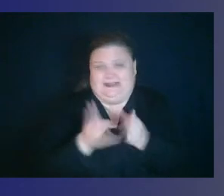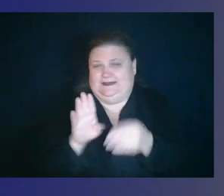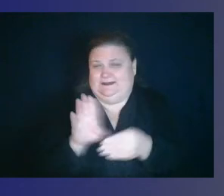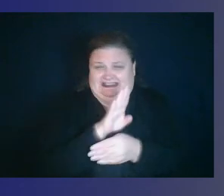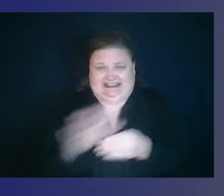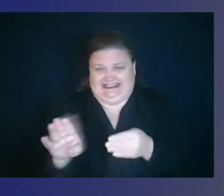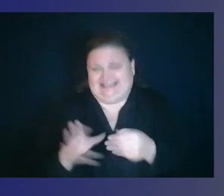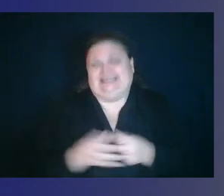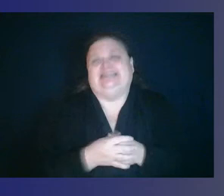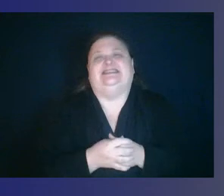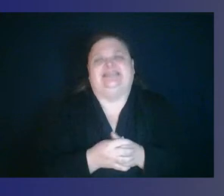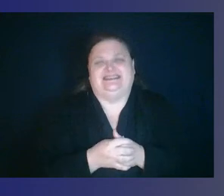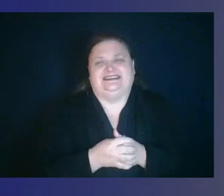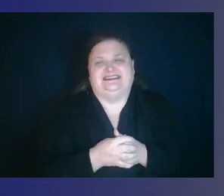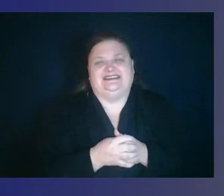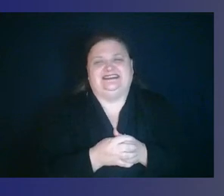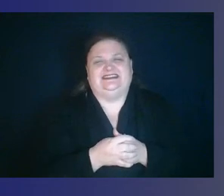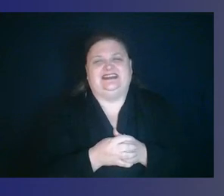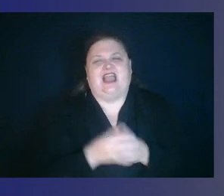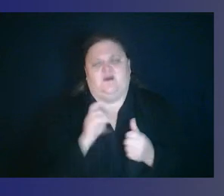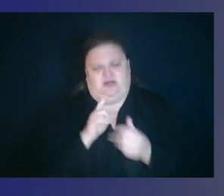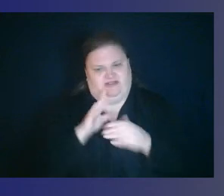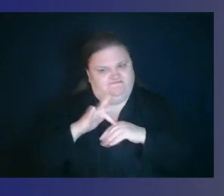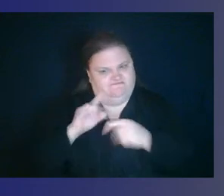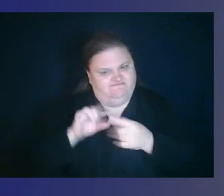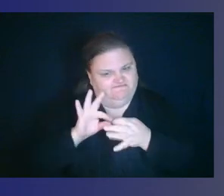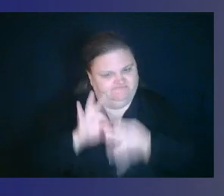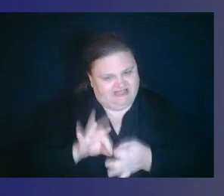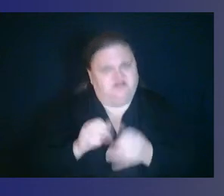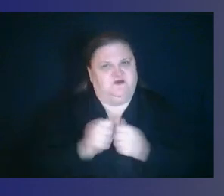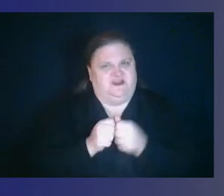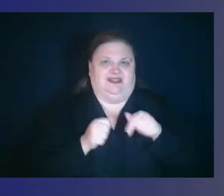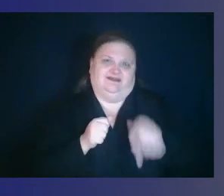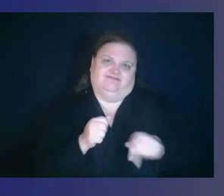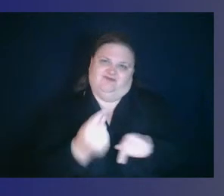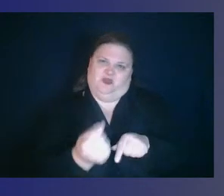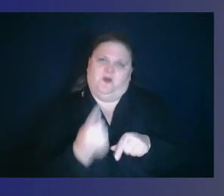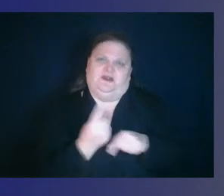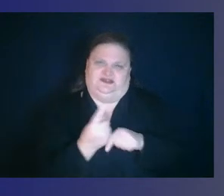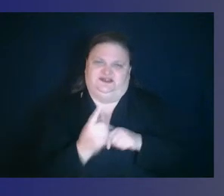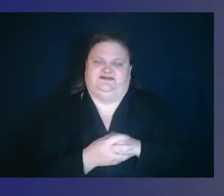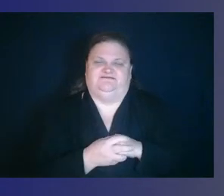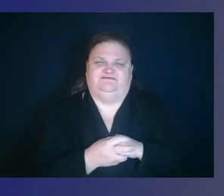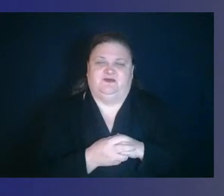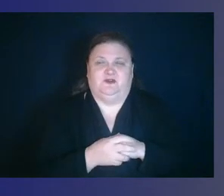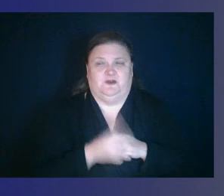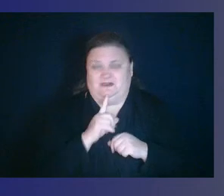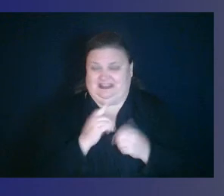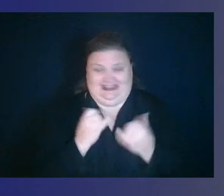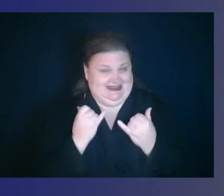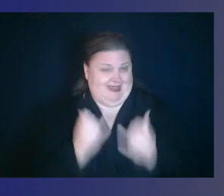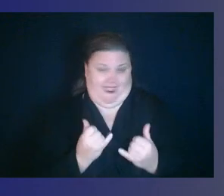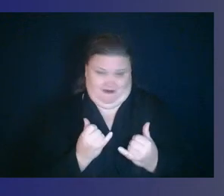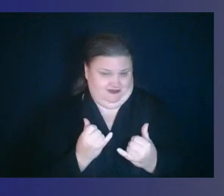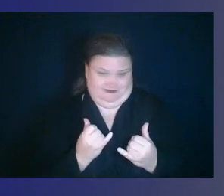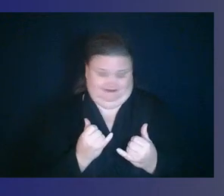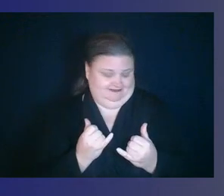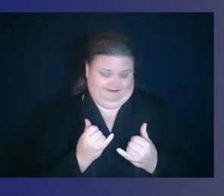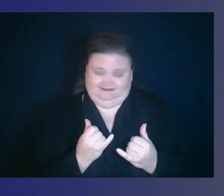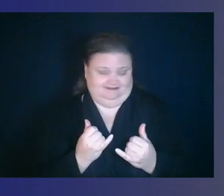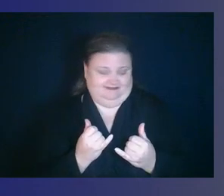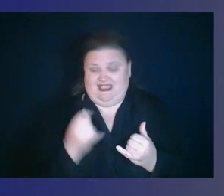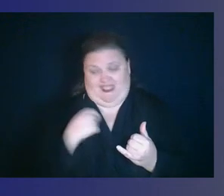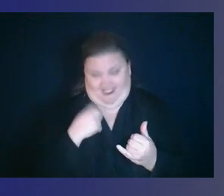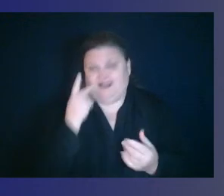say it, but in the sense that I think it pairs more with this question. And it, it forces us now more than ever, as I see students like Annabelle coming